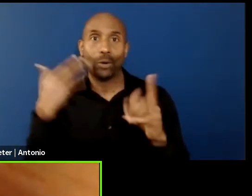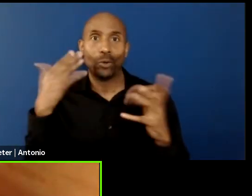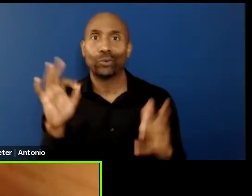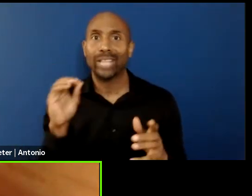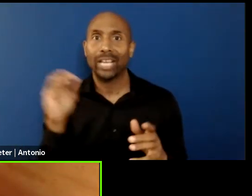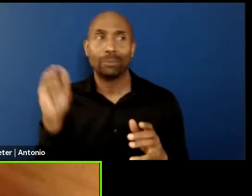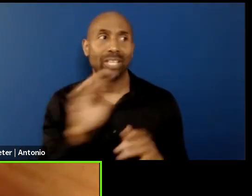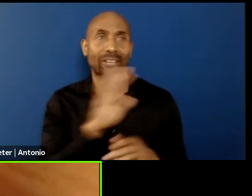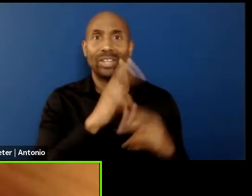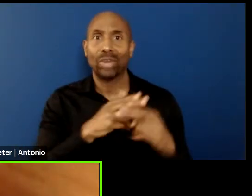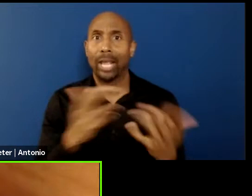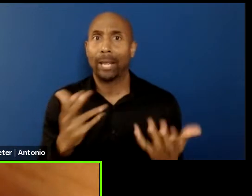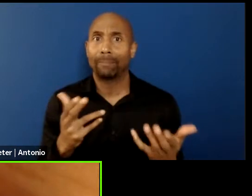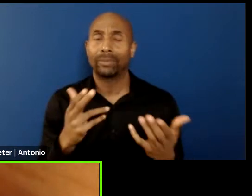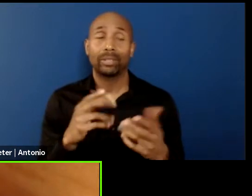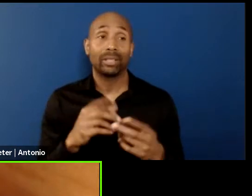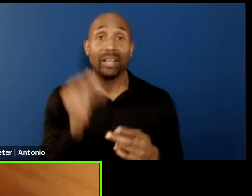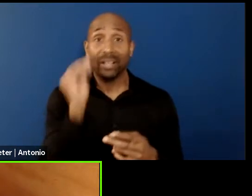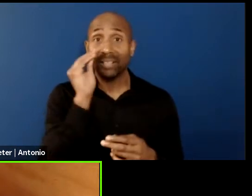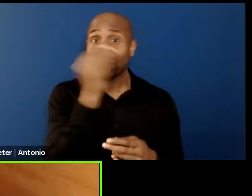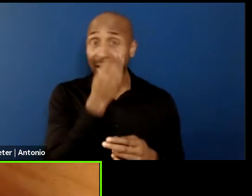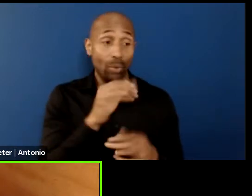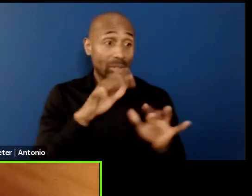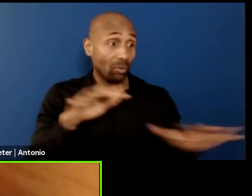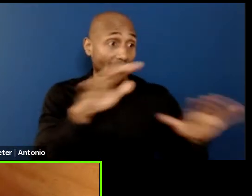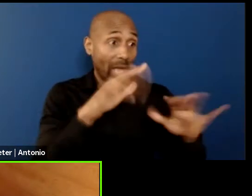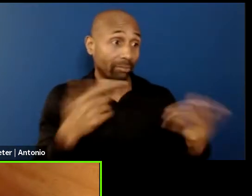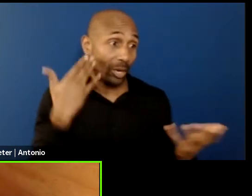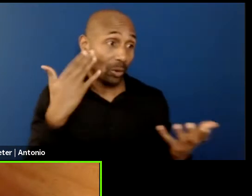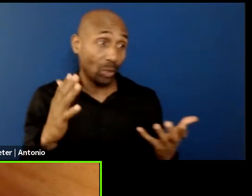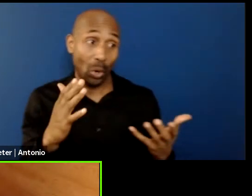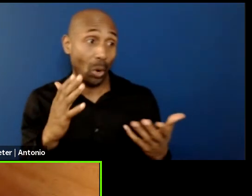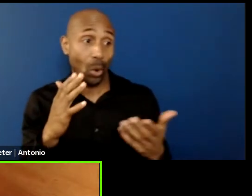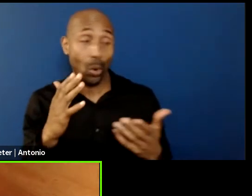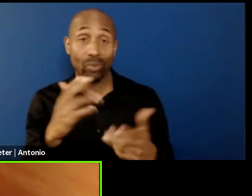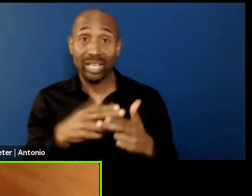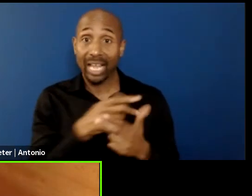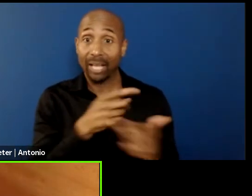names of the flowers that I see around but I know like all these shitty names of